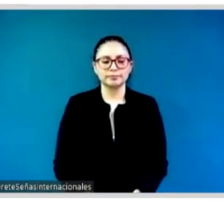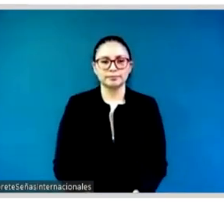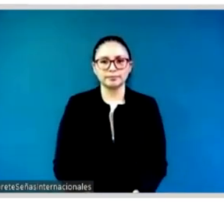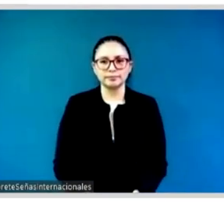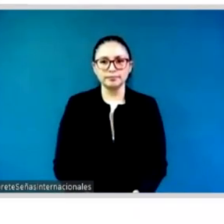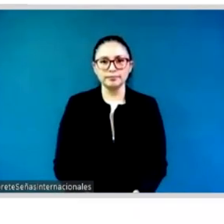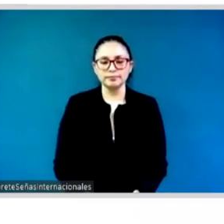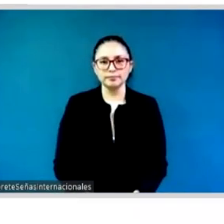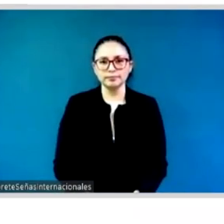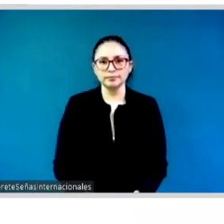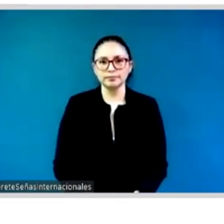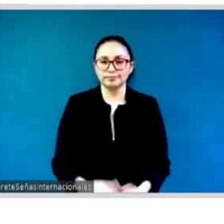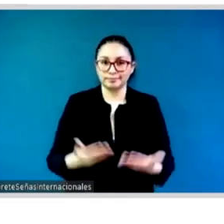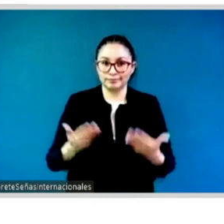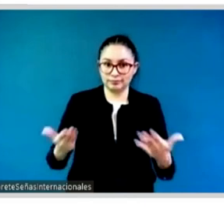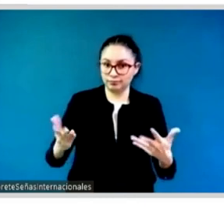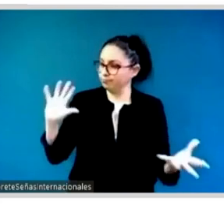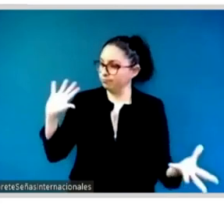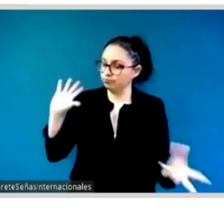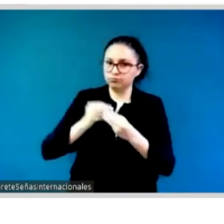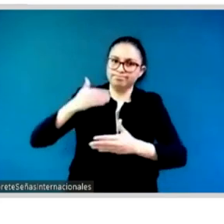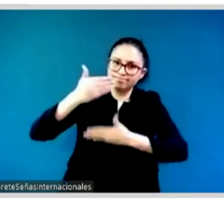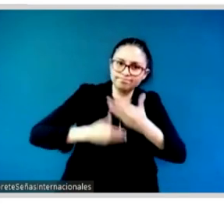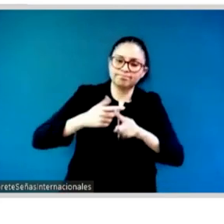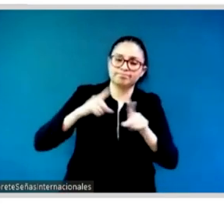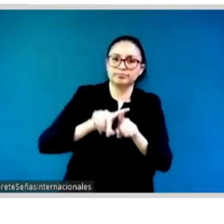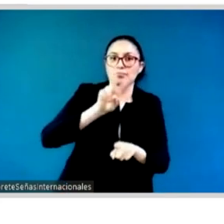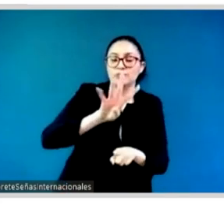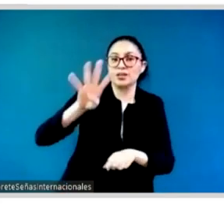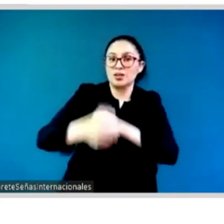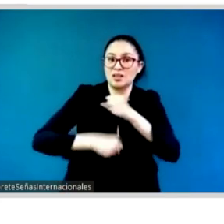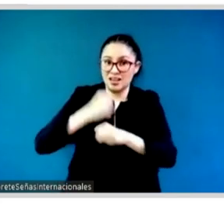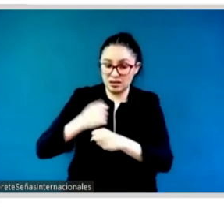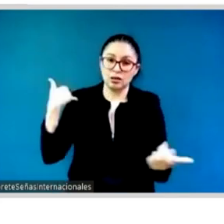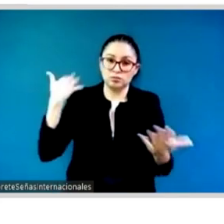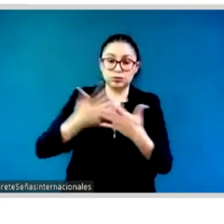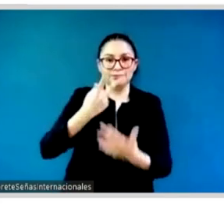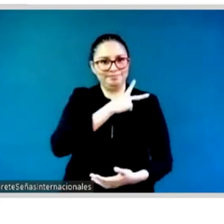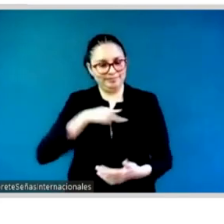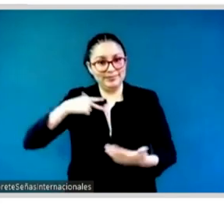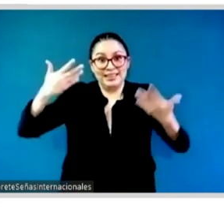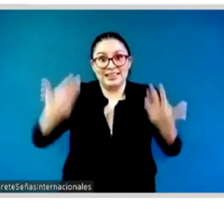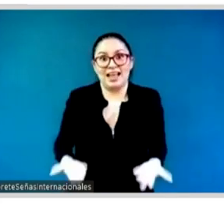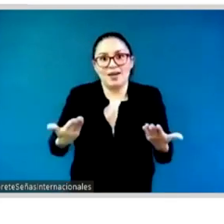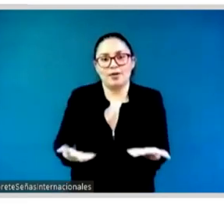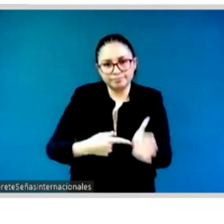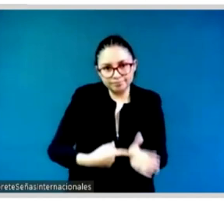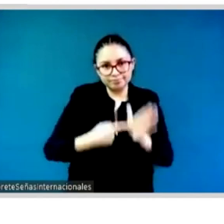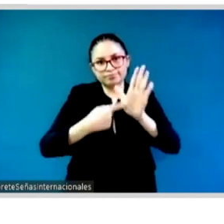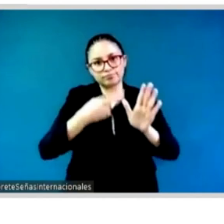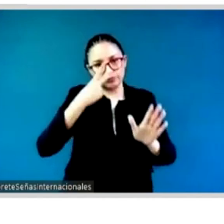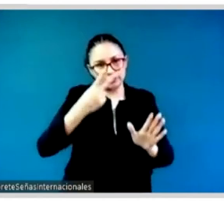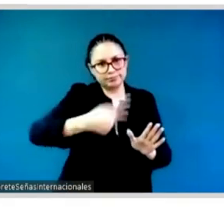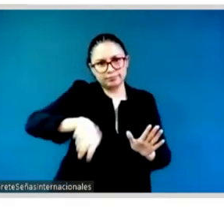have even more evidence that autonomous feminist movements are the key drivers of social change, whether